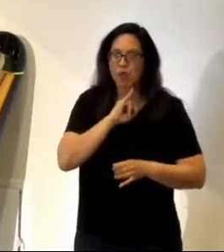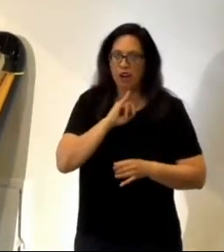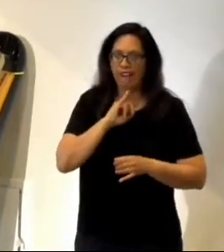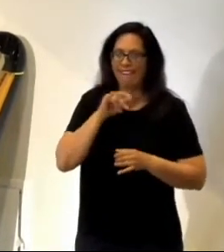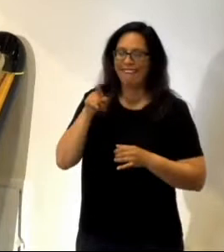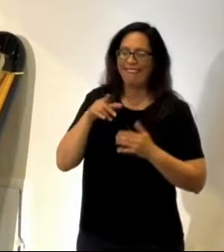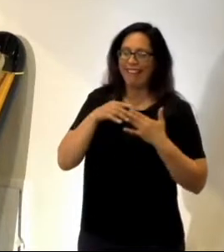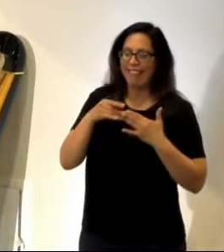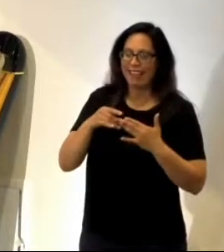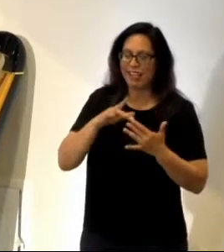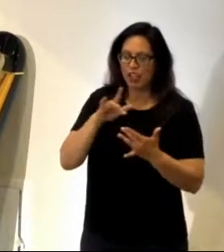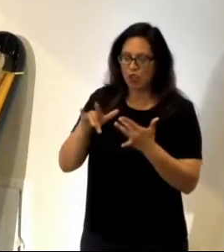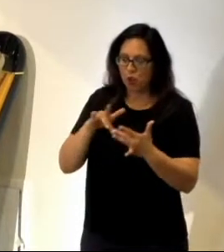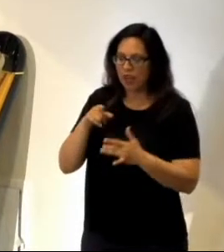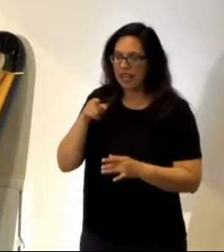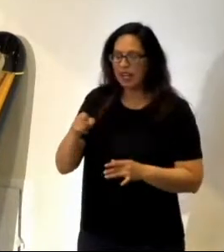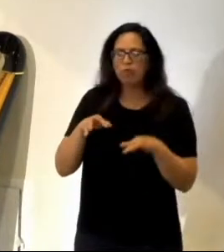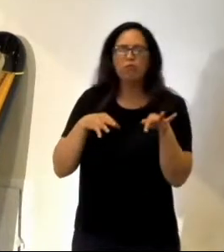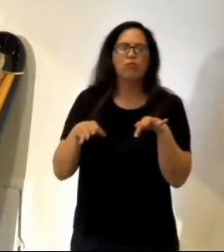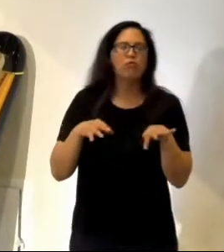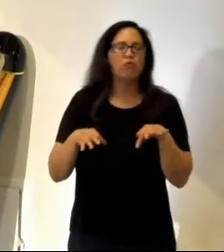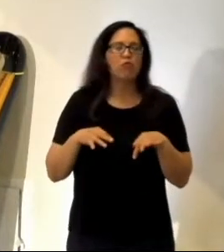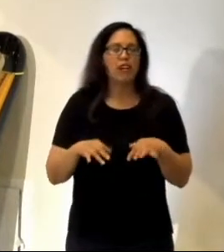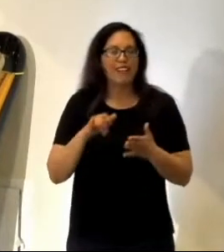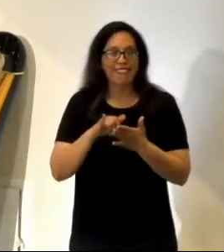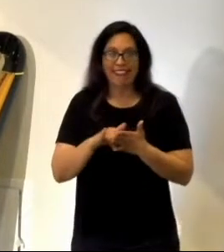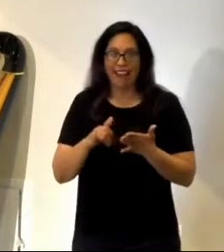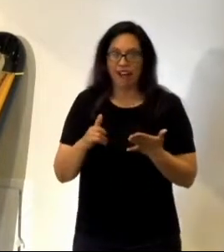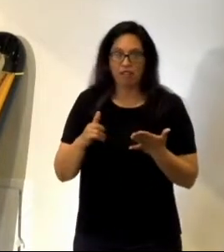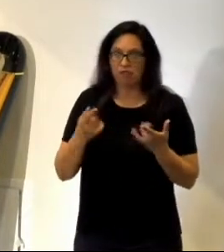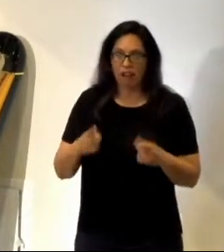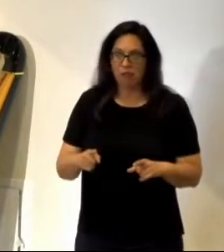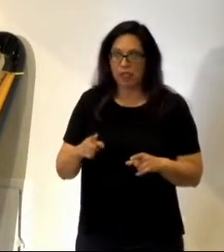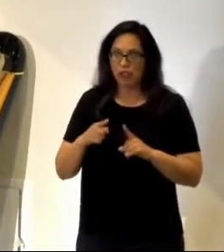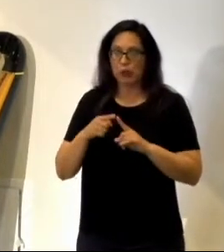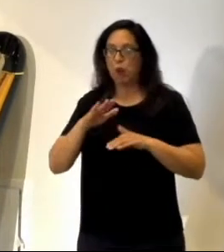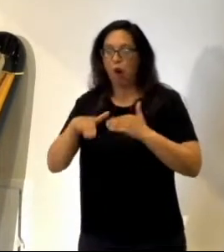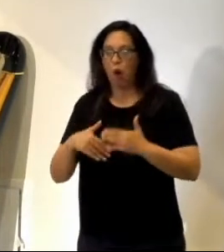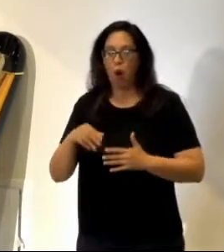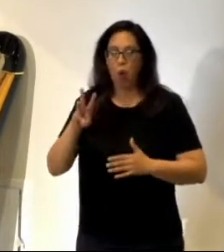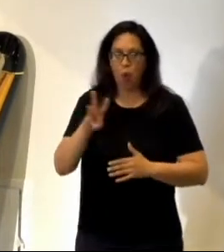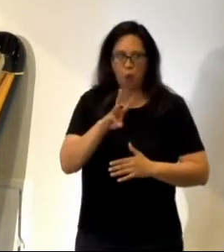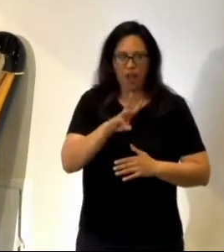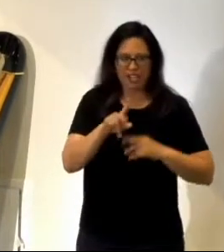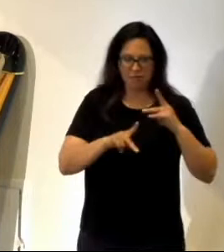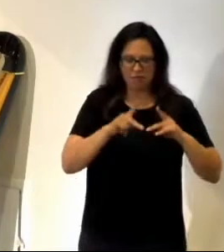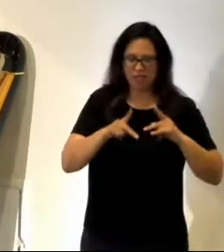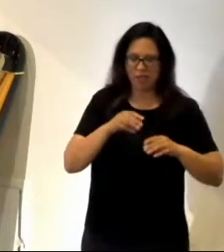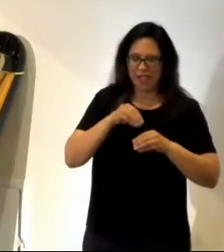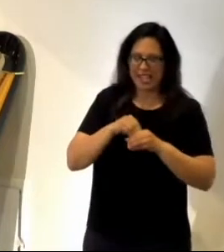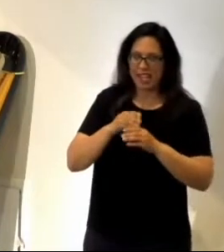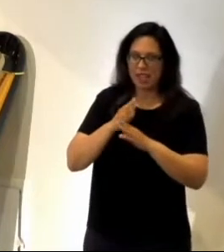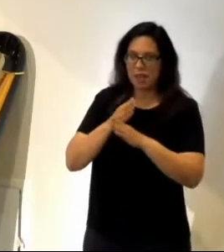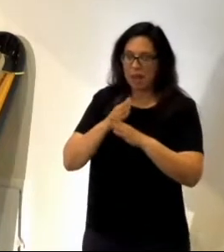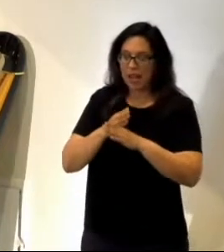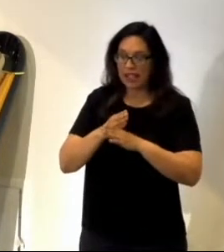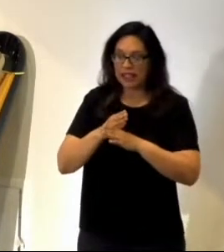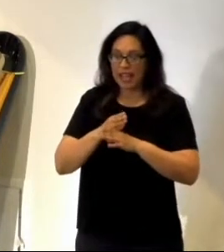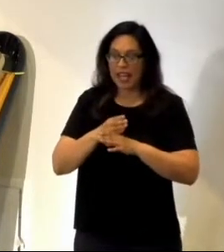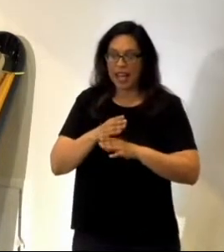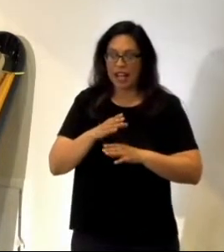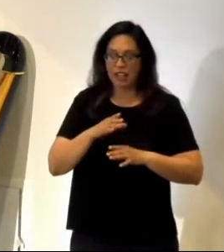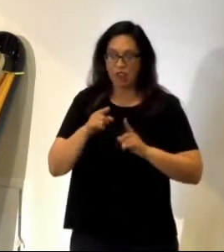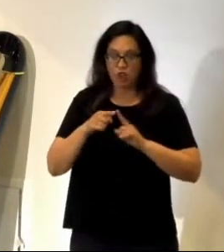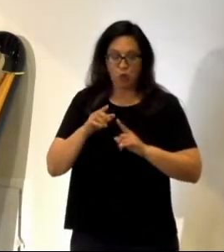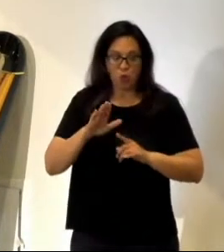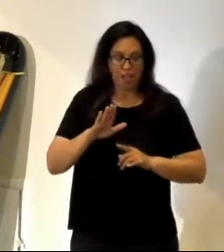tour. And he was actually explaining this phenomenon to all these westerners that were in his bus. And to their delight, after